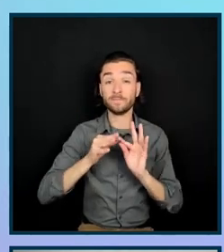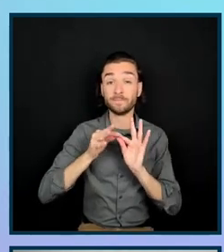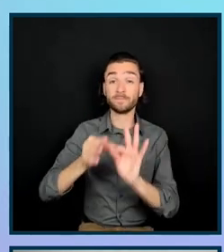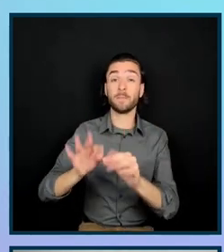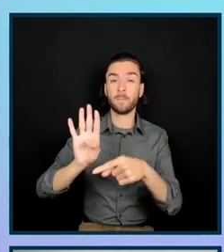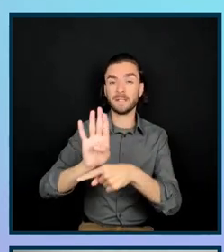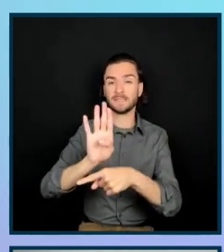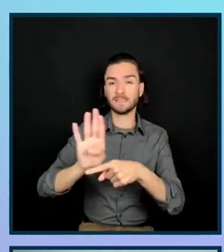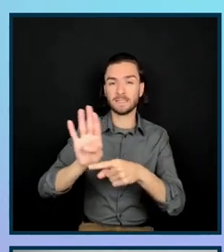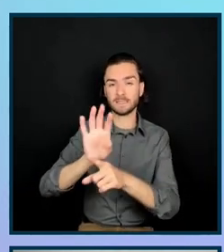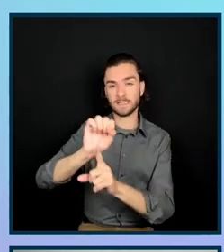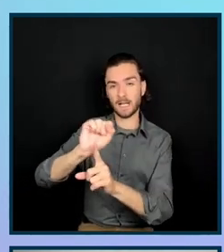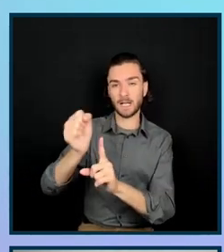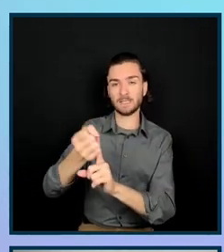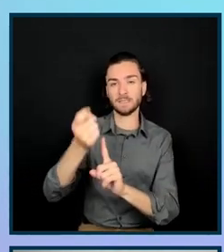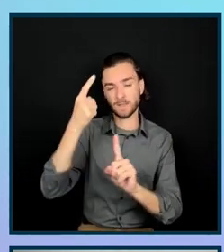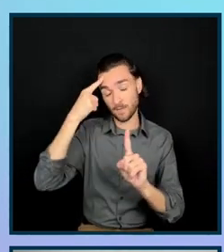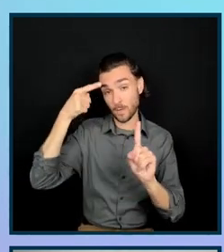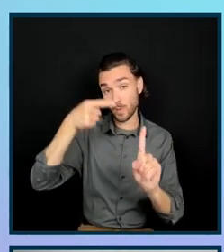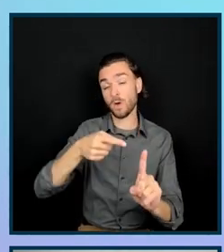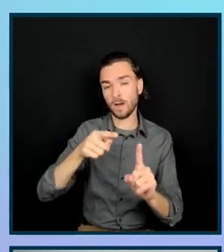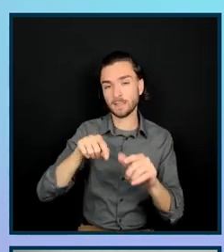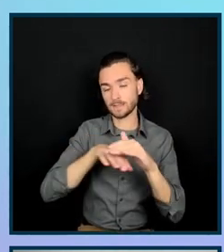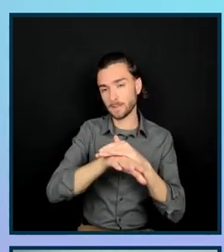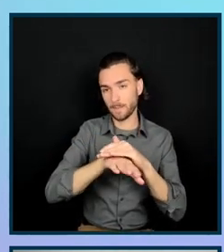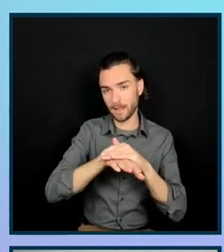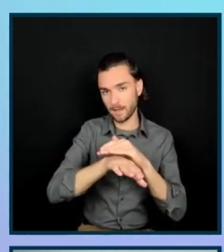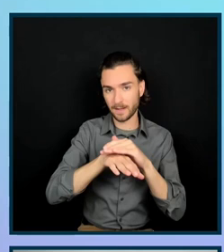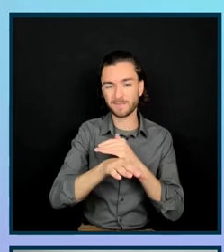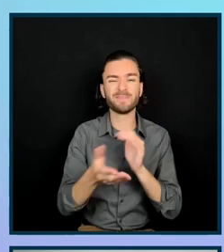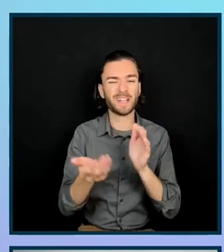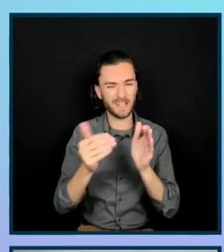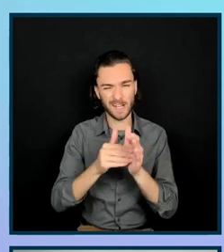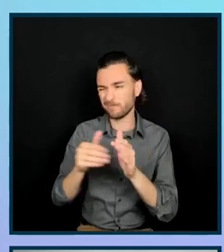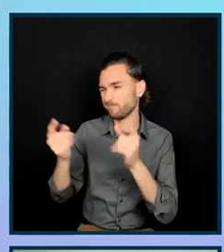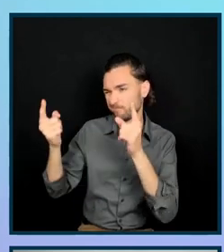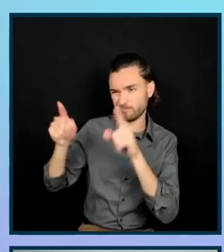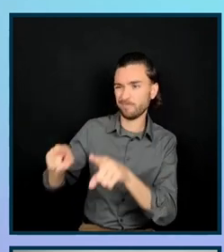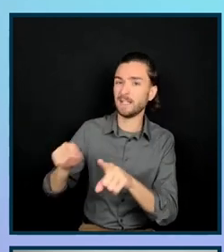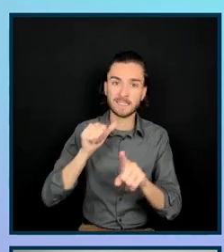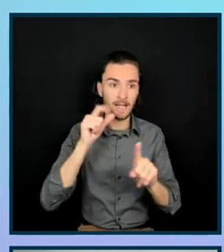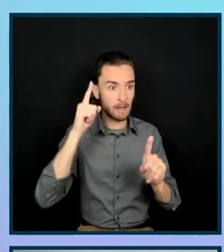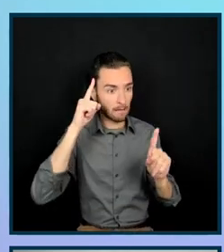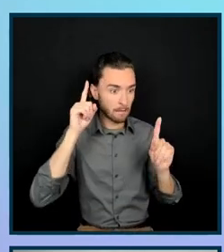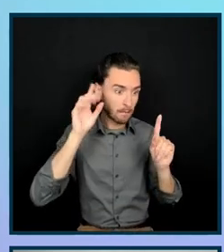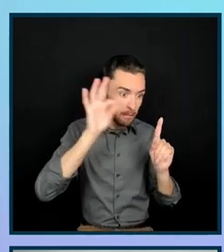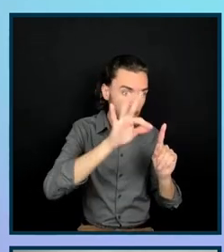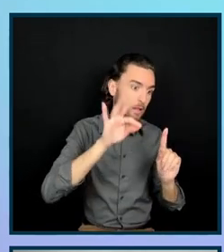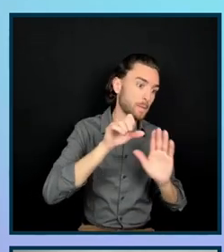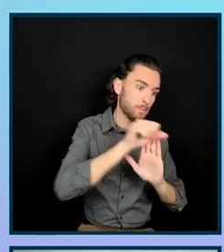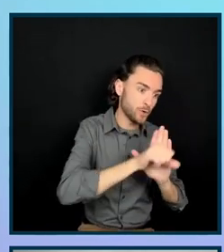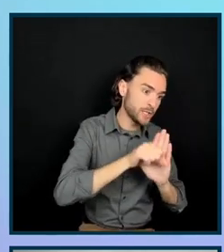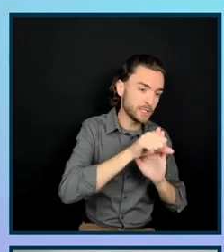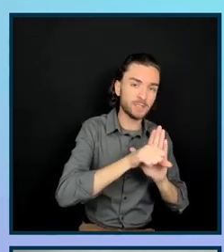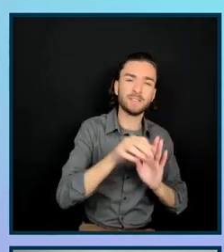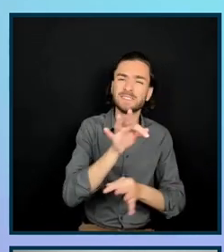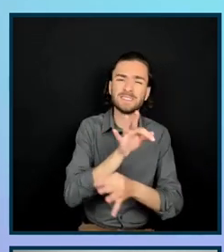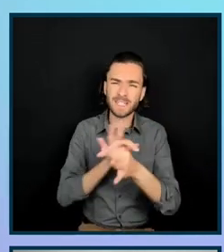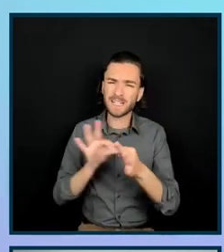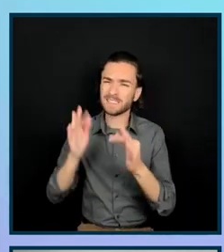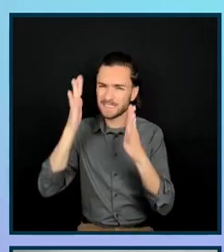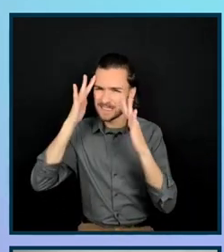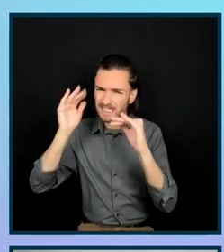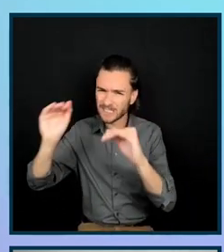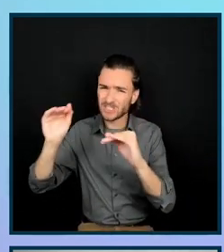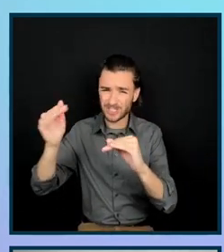As Devin mentioned, we also strive for a teaching tone rather than a preaching tone because for a lot of our clients, this is the very first